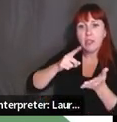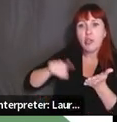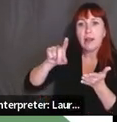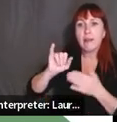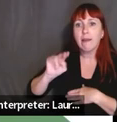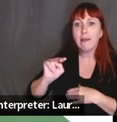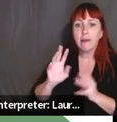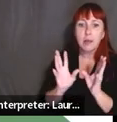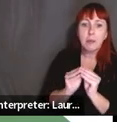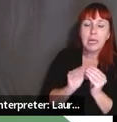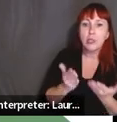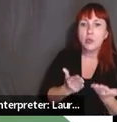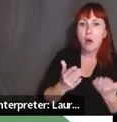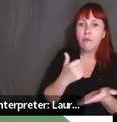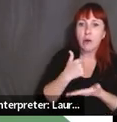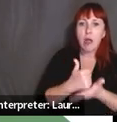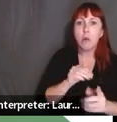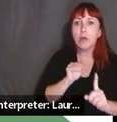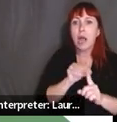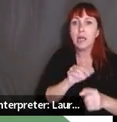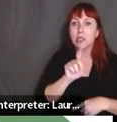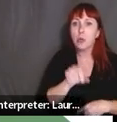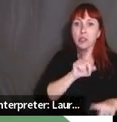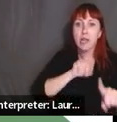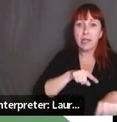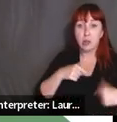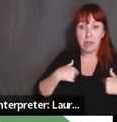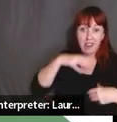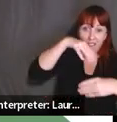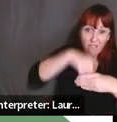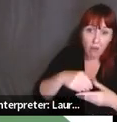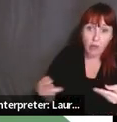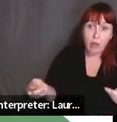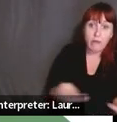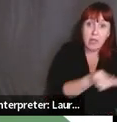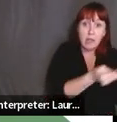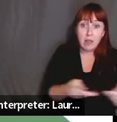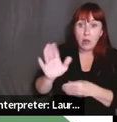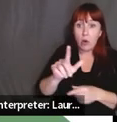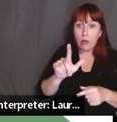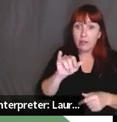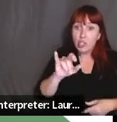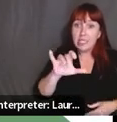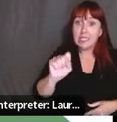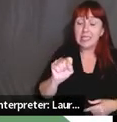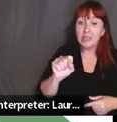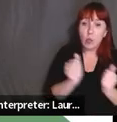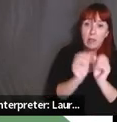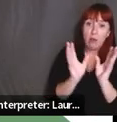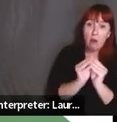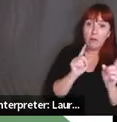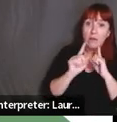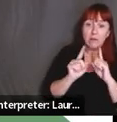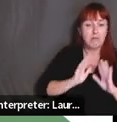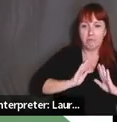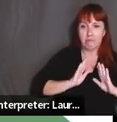answer questions. Uh, but what we're not going to be involved in the logistics involving the conversations, follow-ups and that that's really user generated